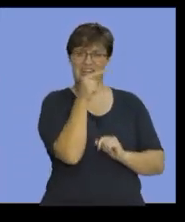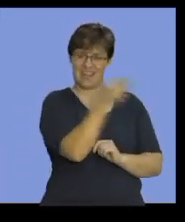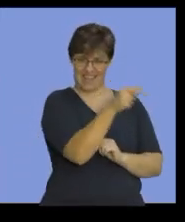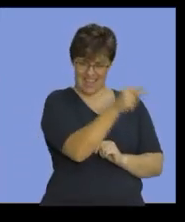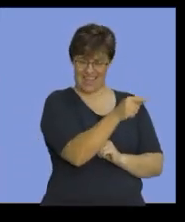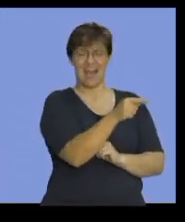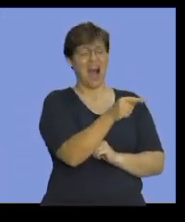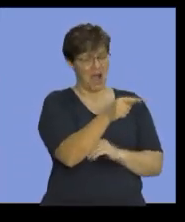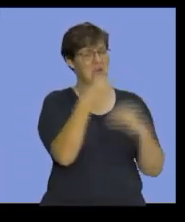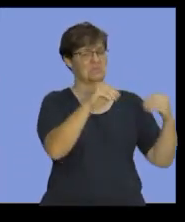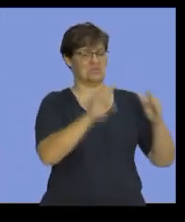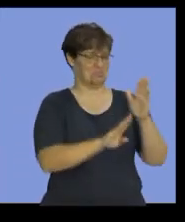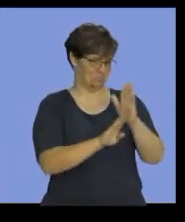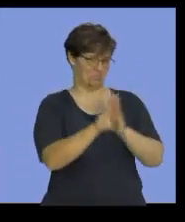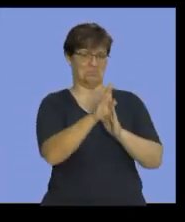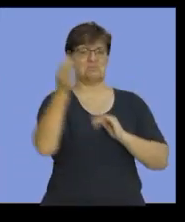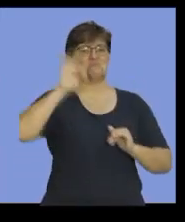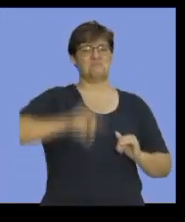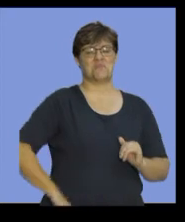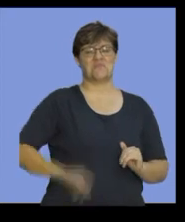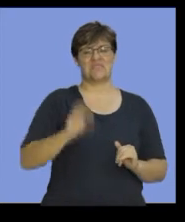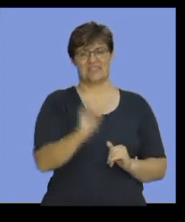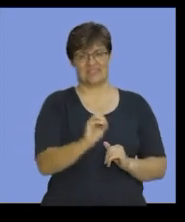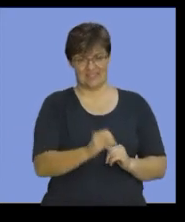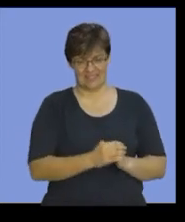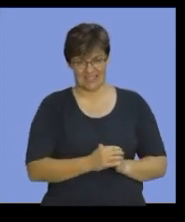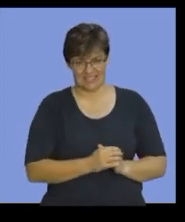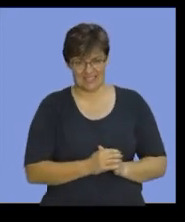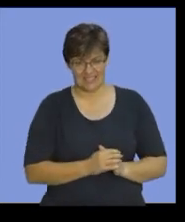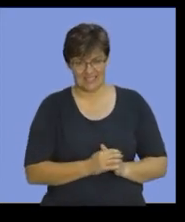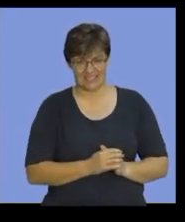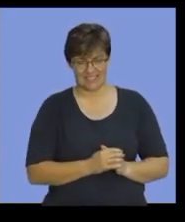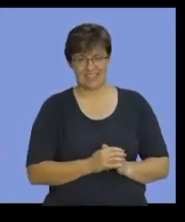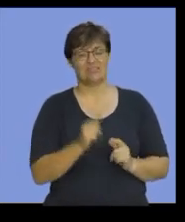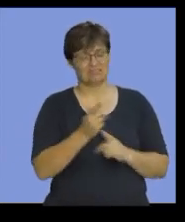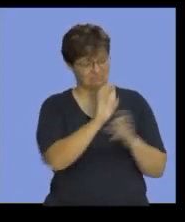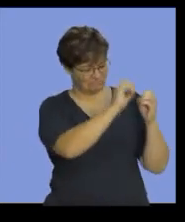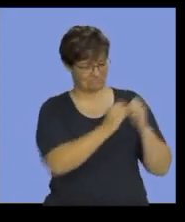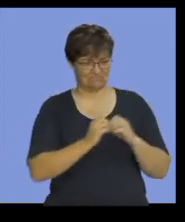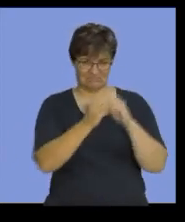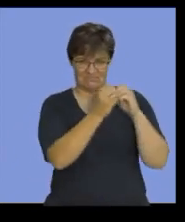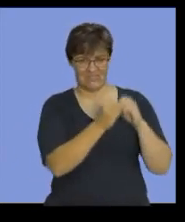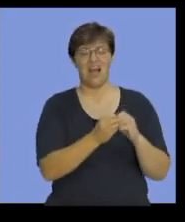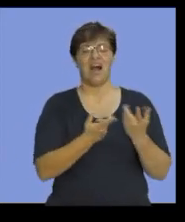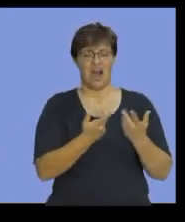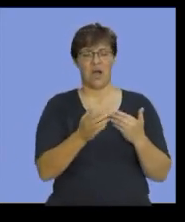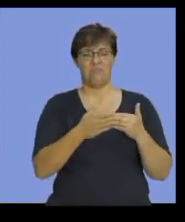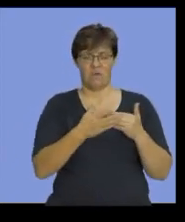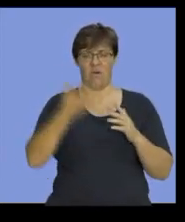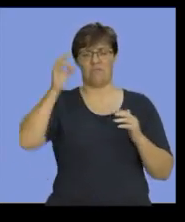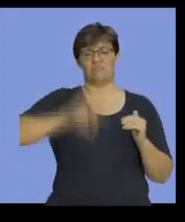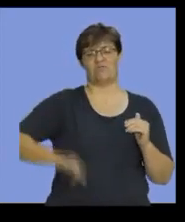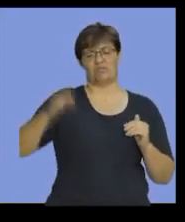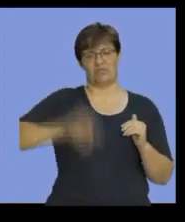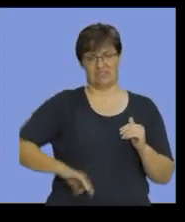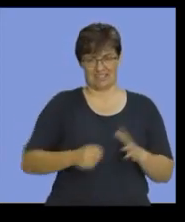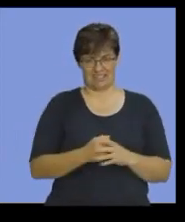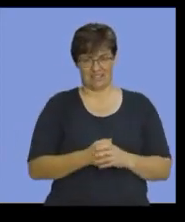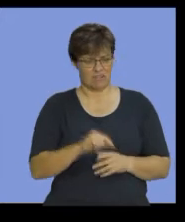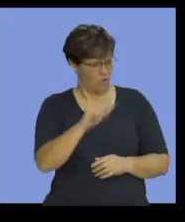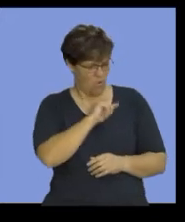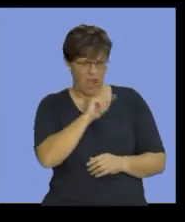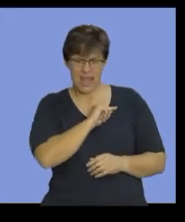particular business here or this scenario here, this business is manufacturing and making a profit. Why?